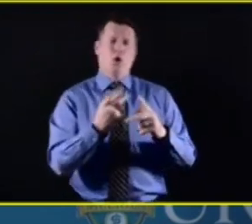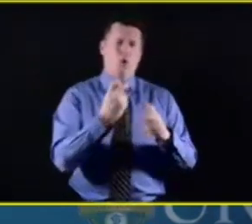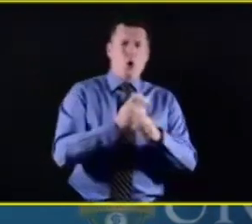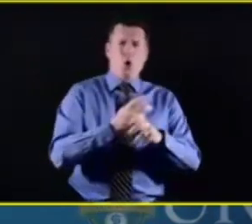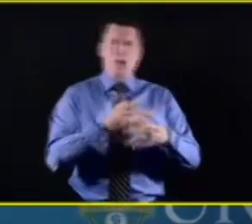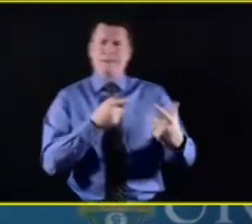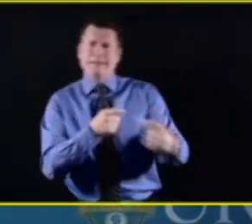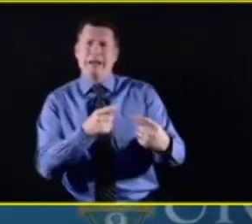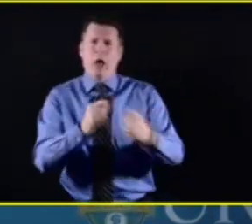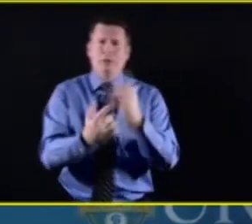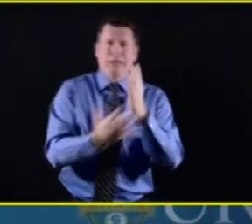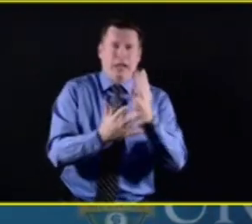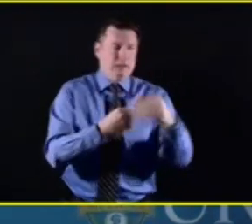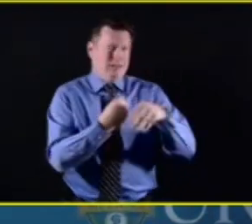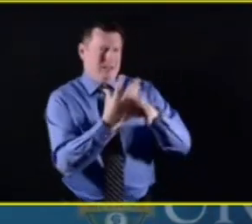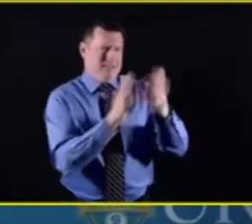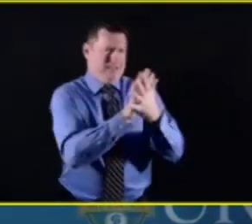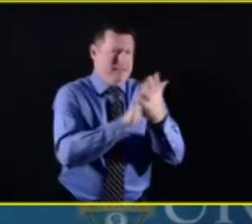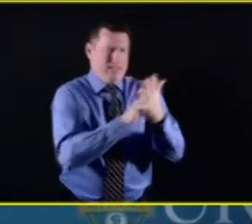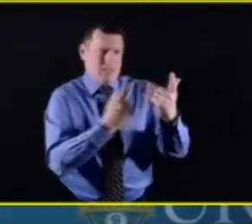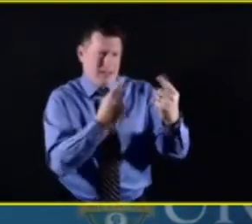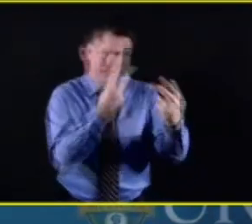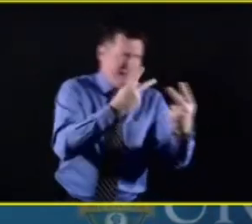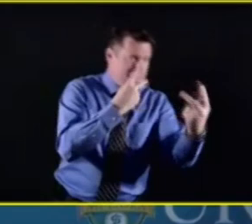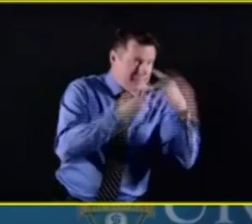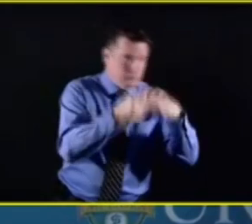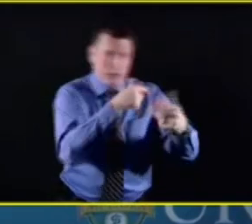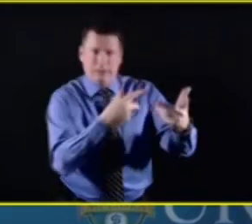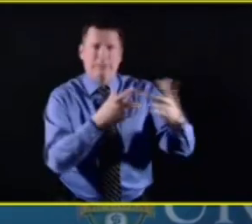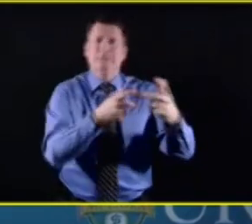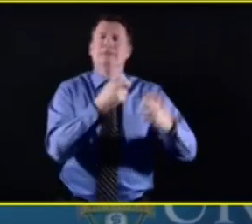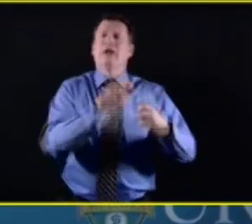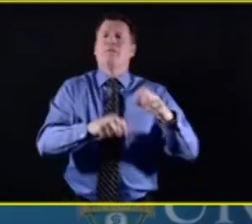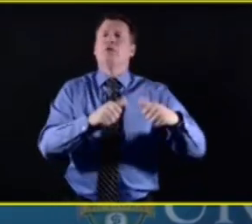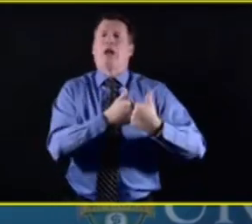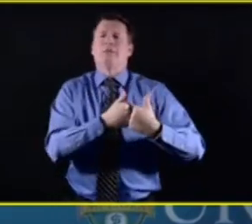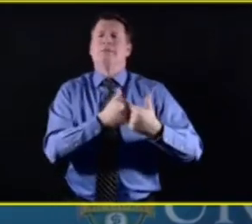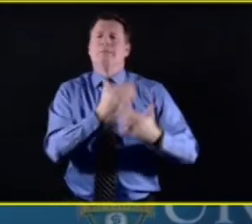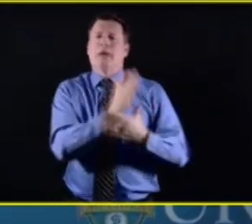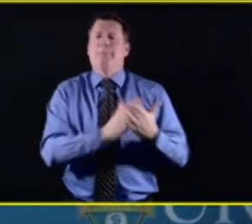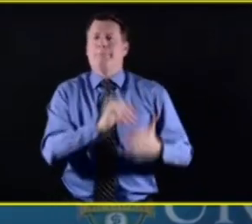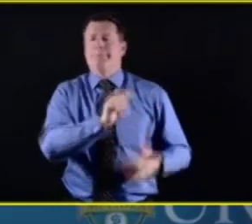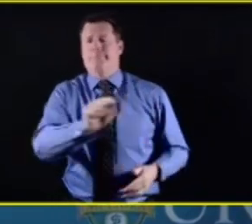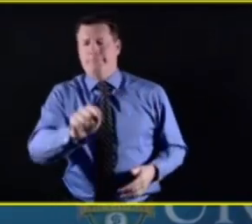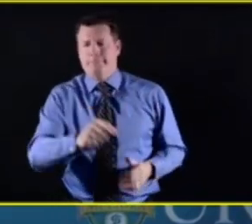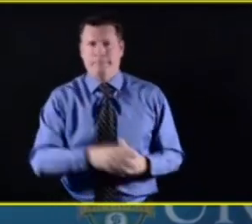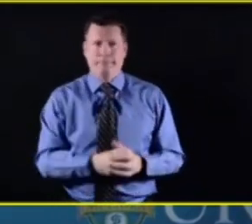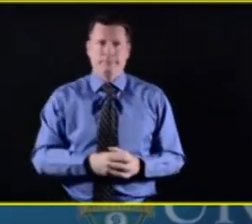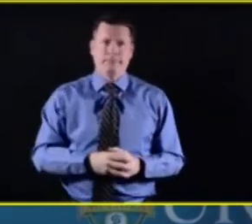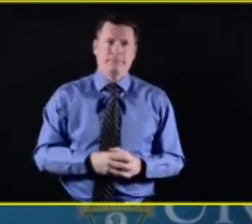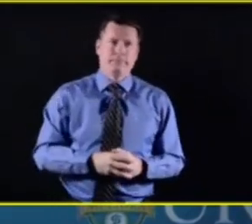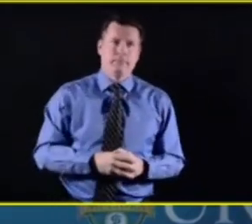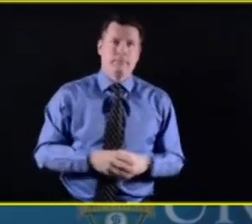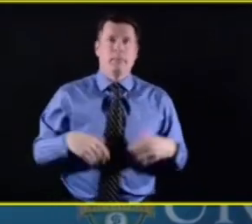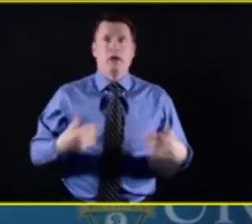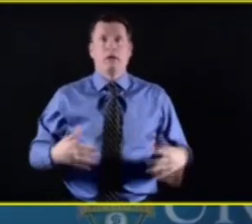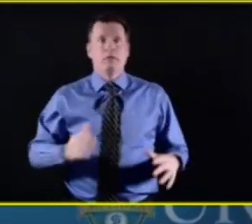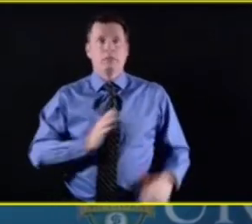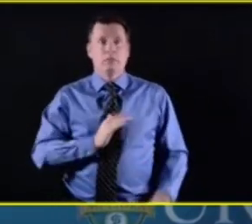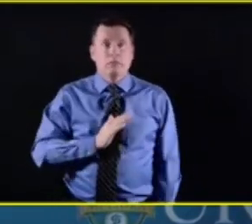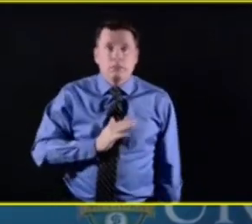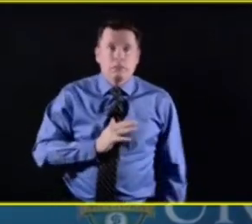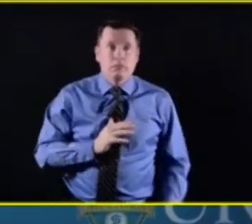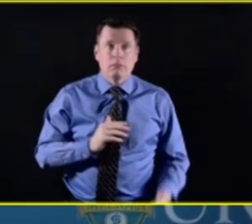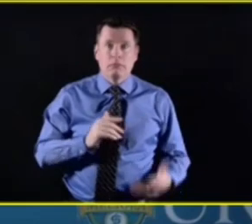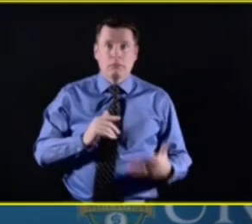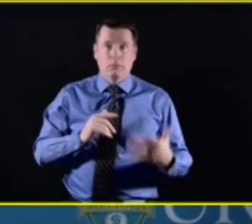complicated place like this, the parking and then beyond that. So being able to actually see the provider in